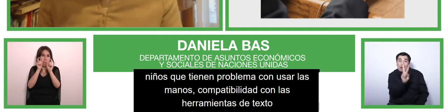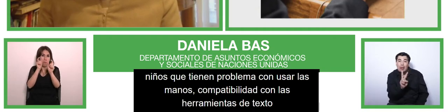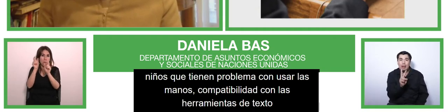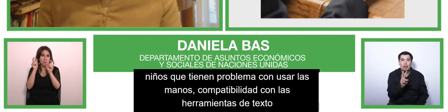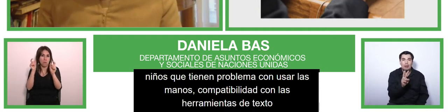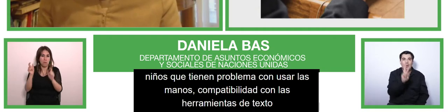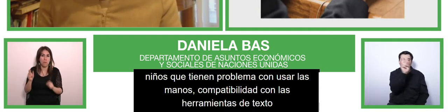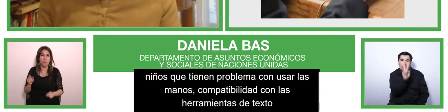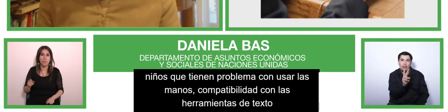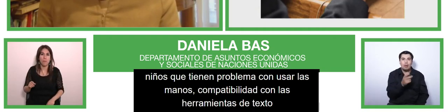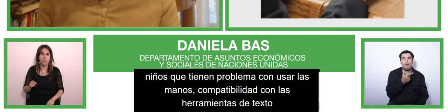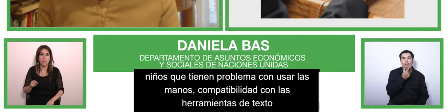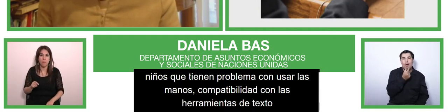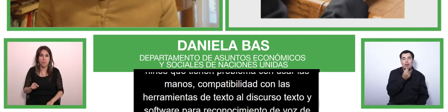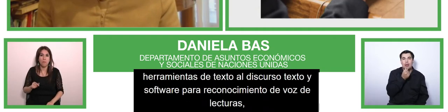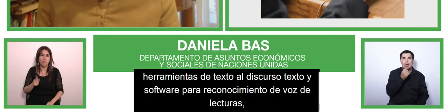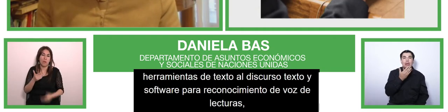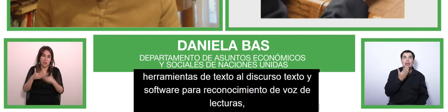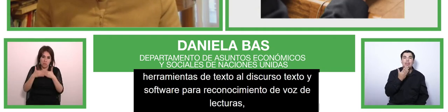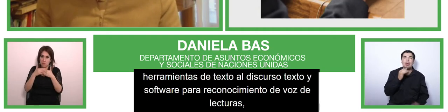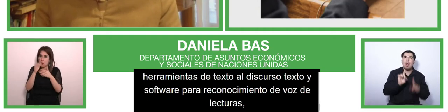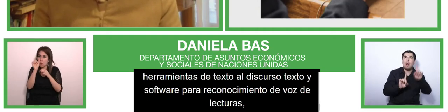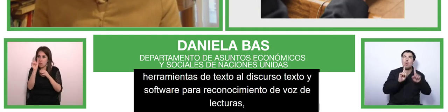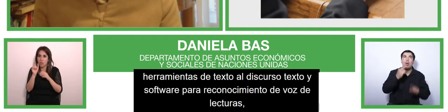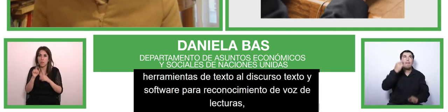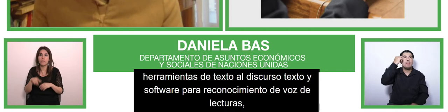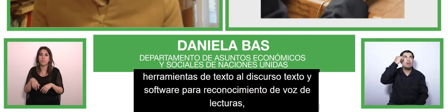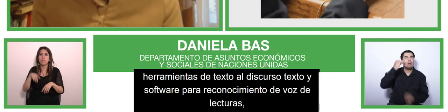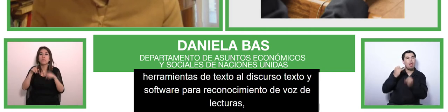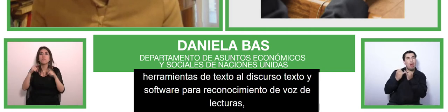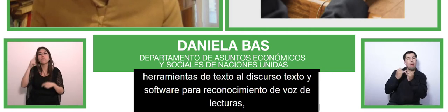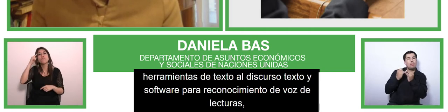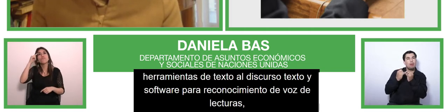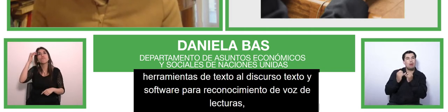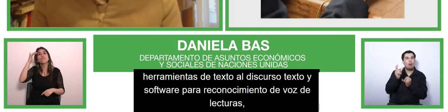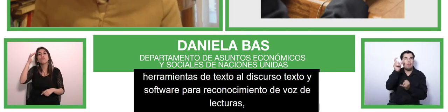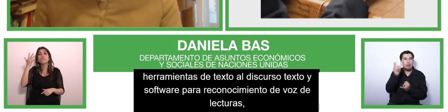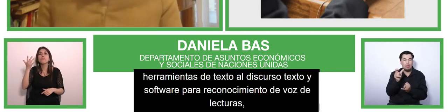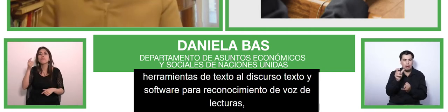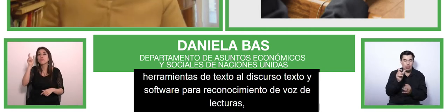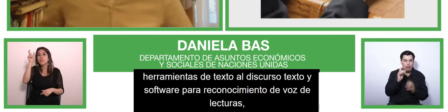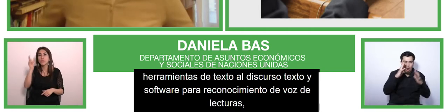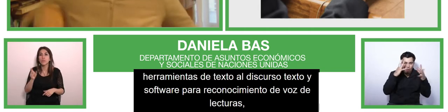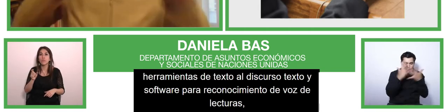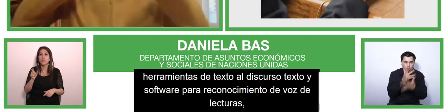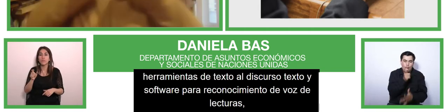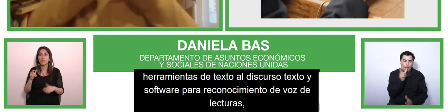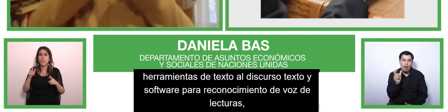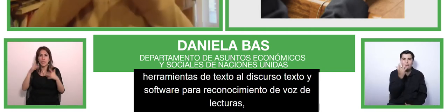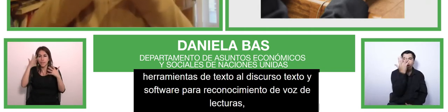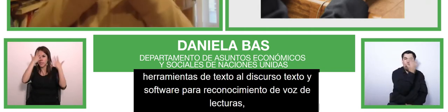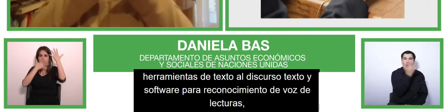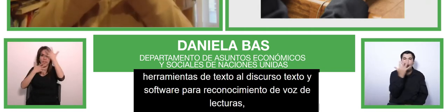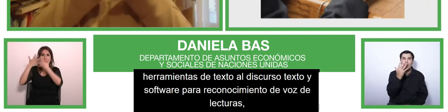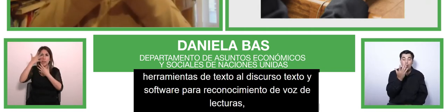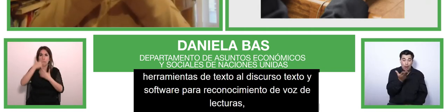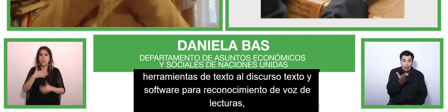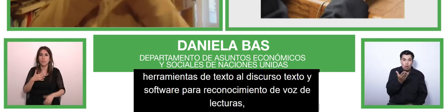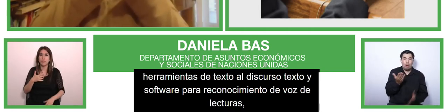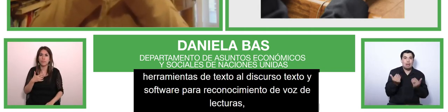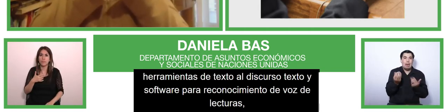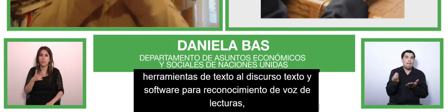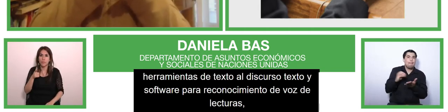again i'm thinking of my friends with dyslexia they just needed a teeny bit more time you know so that the the two